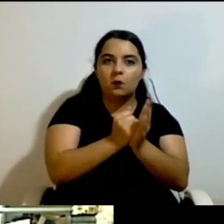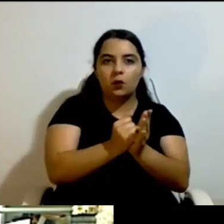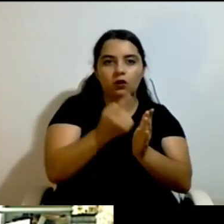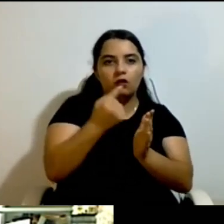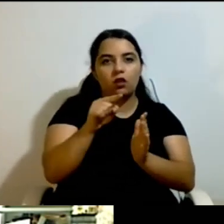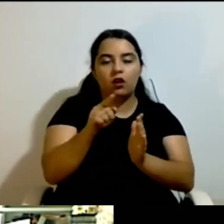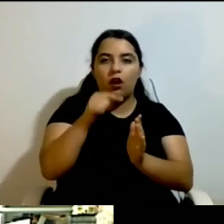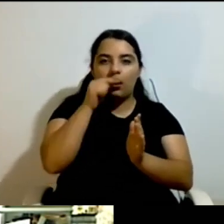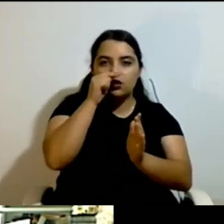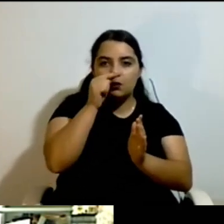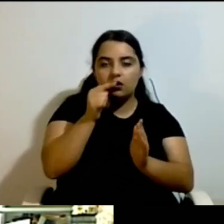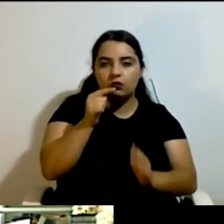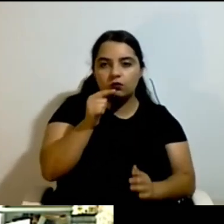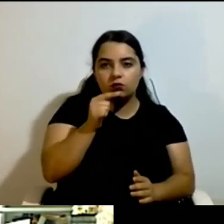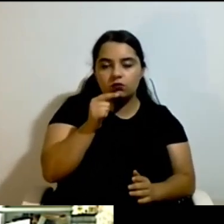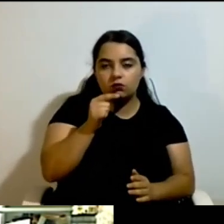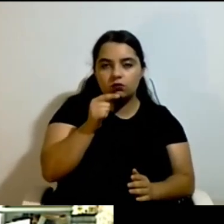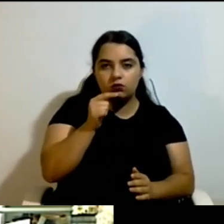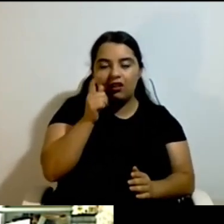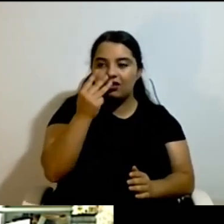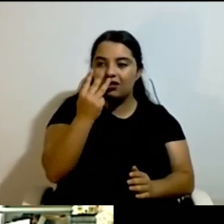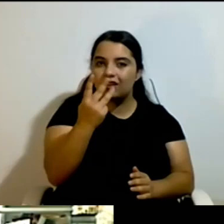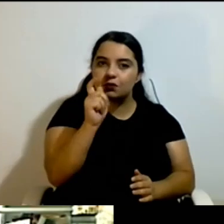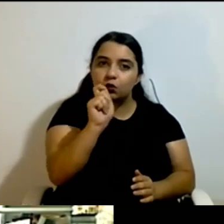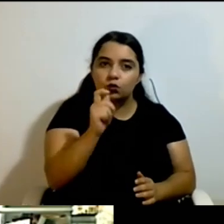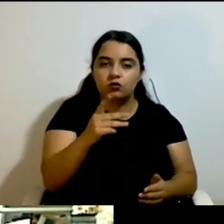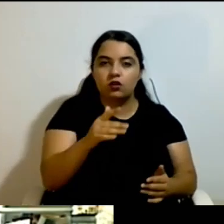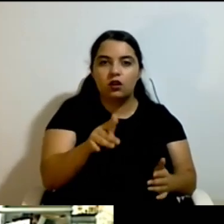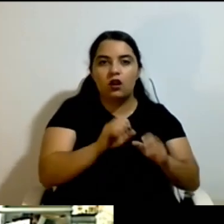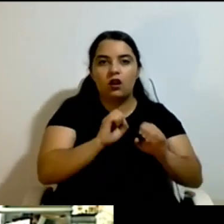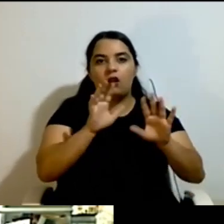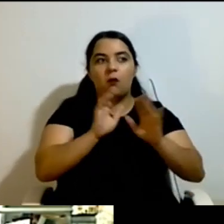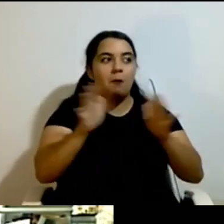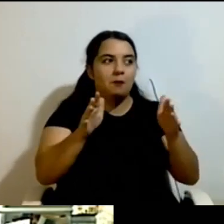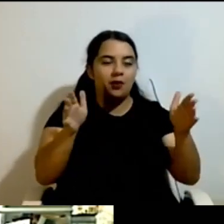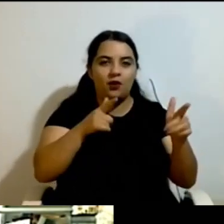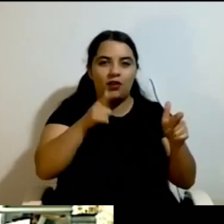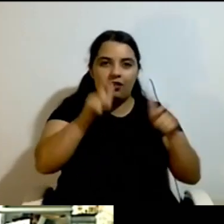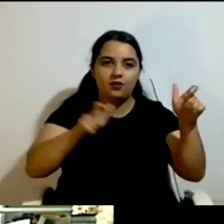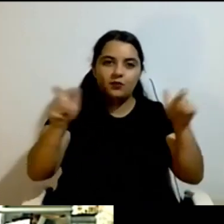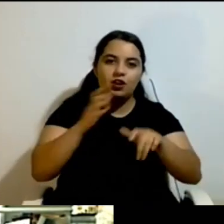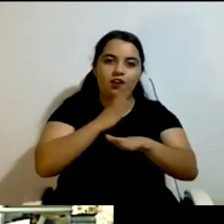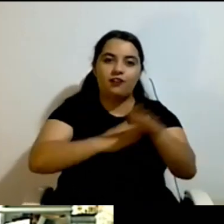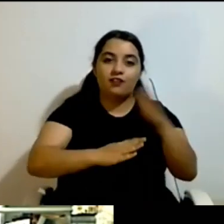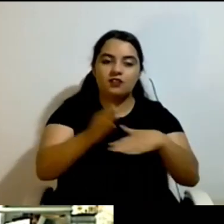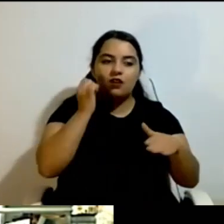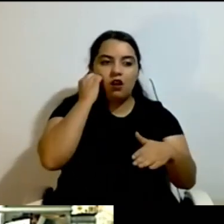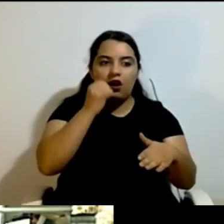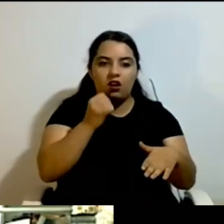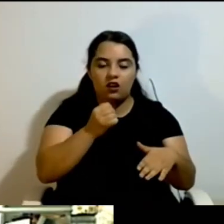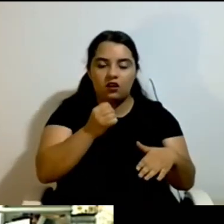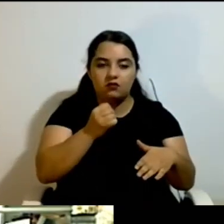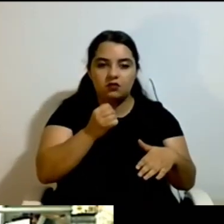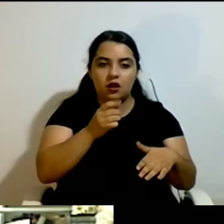Which, of course, for most people with a severe disability is not enough. But the argument of this insurance is the actual